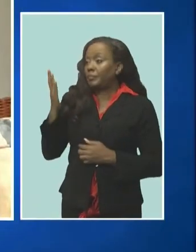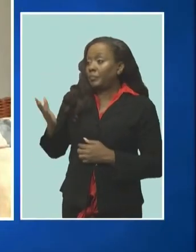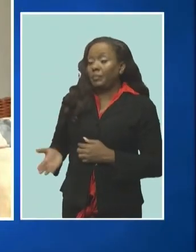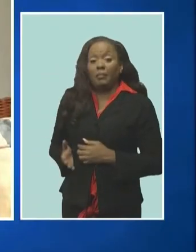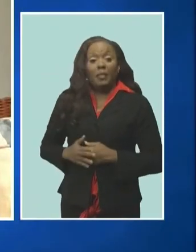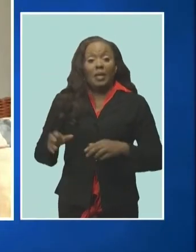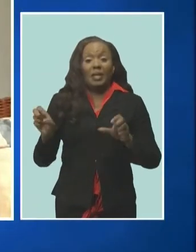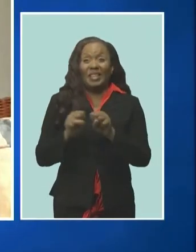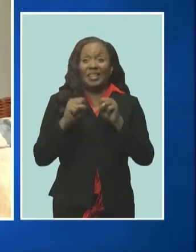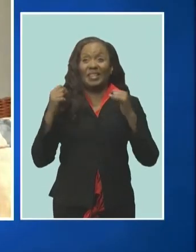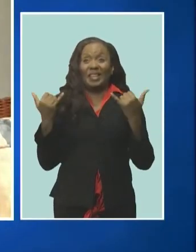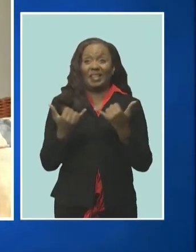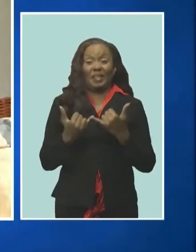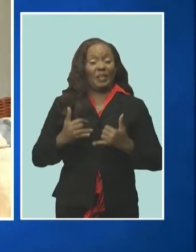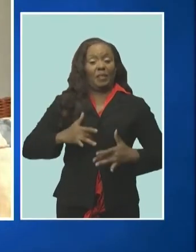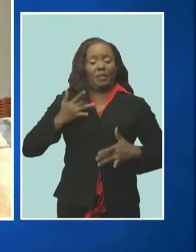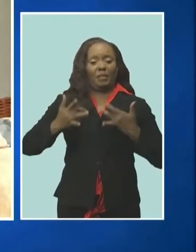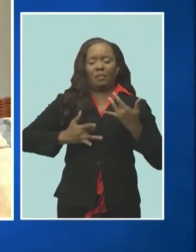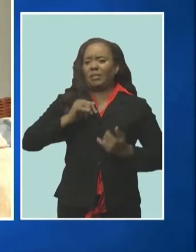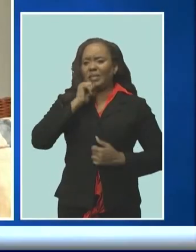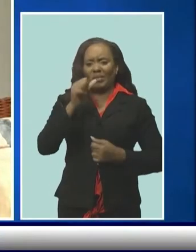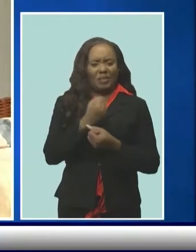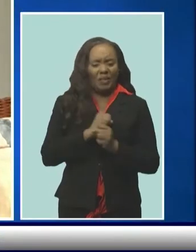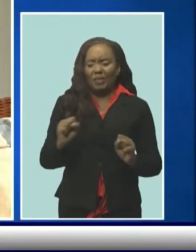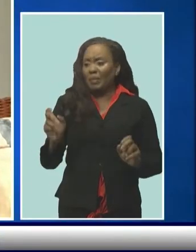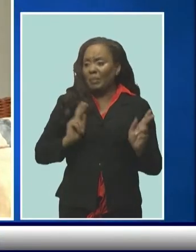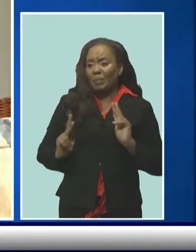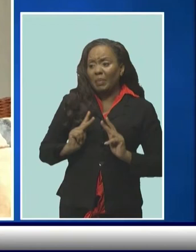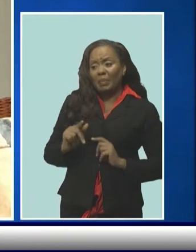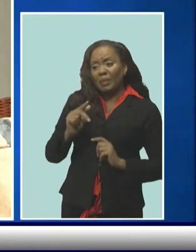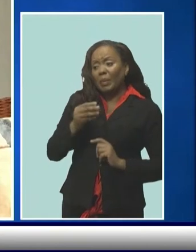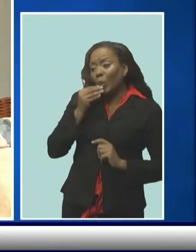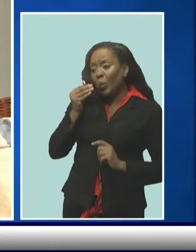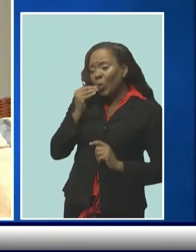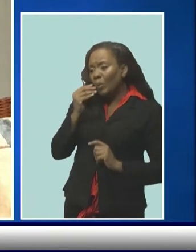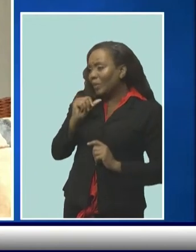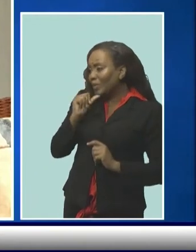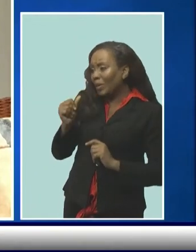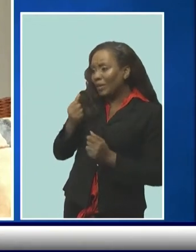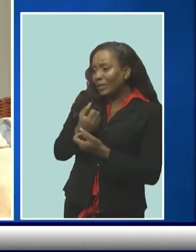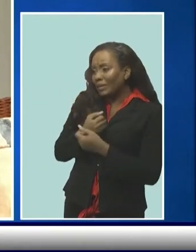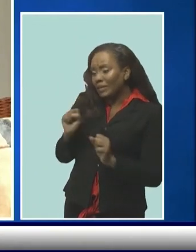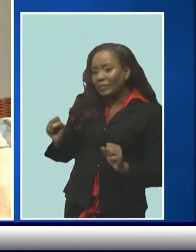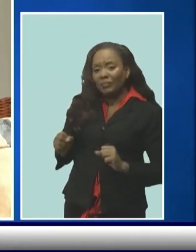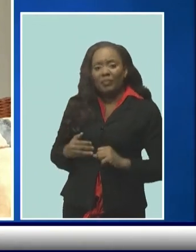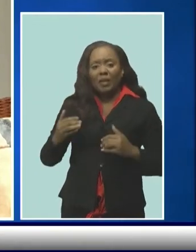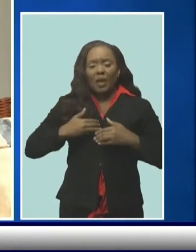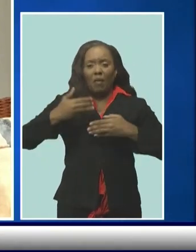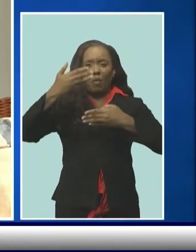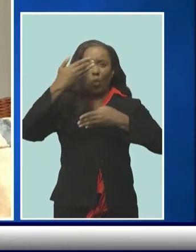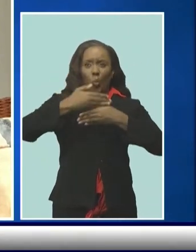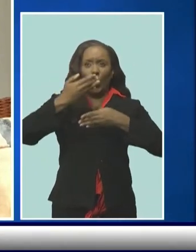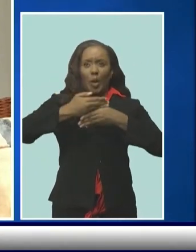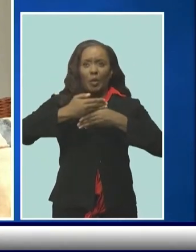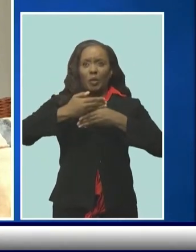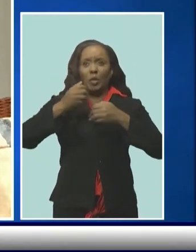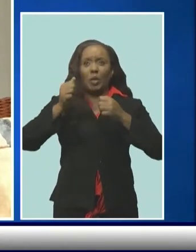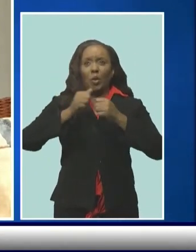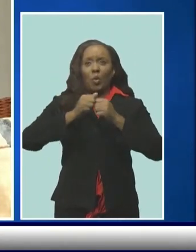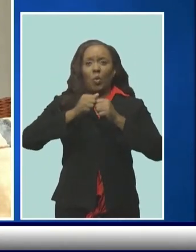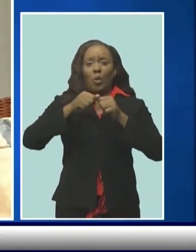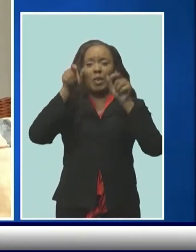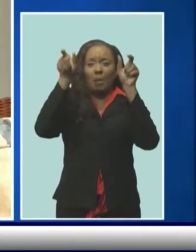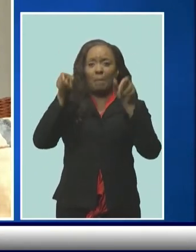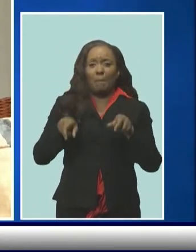whole feels very unsafe we feel unsafe in our homes so we live behind grilled windows and doors we